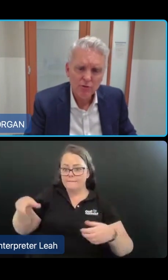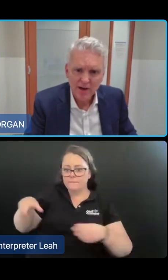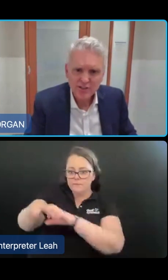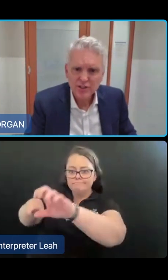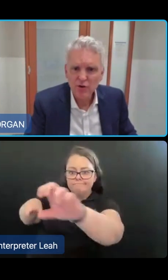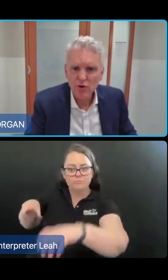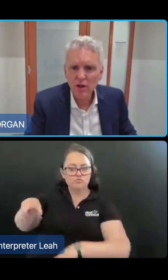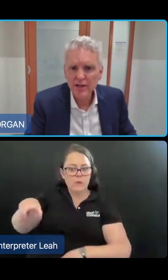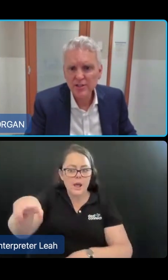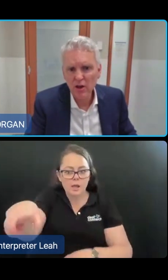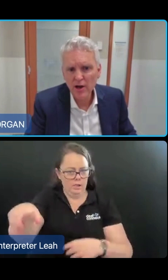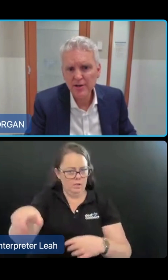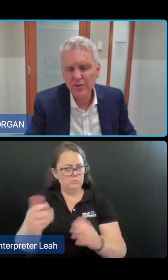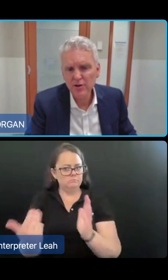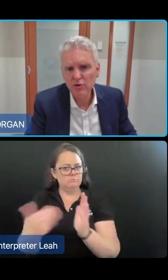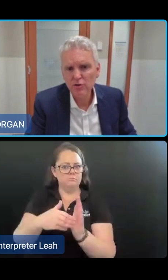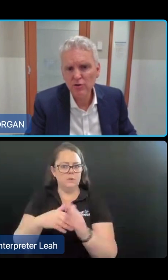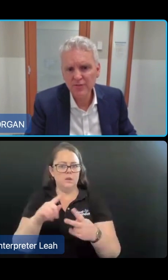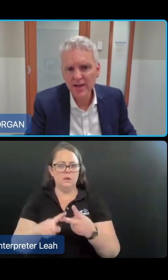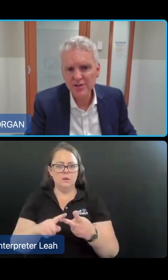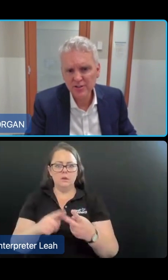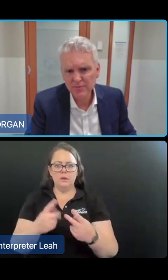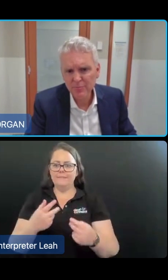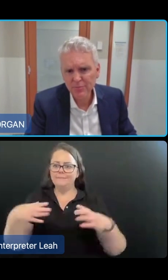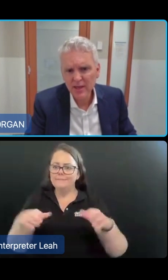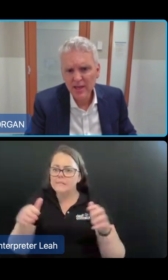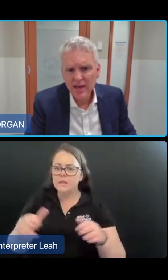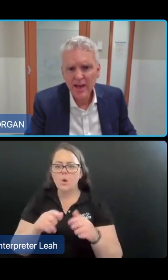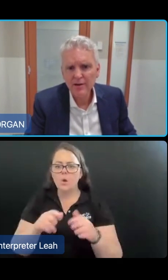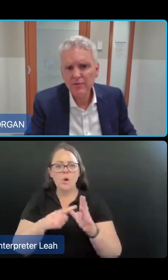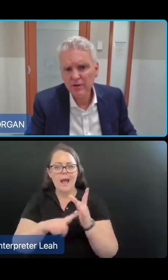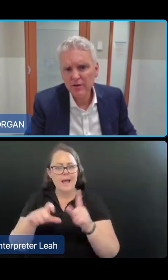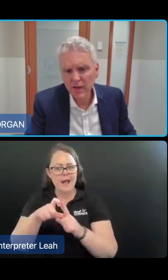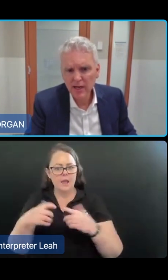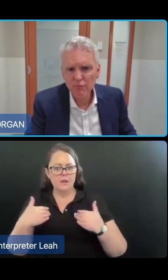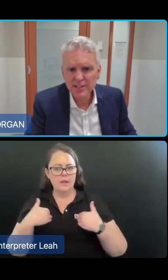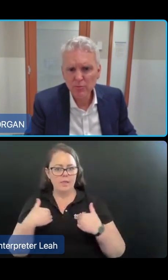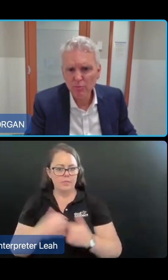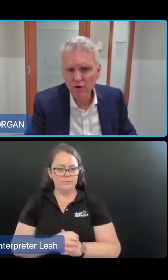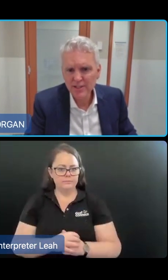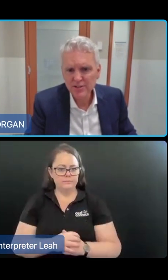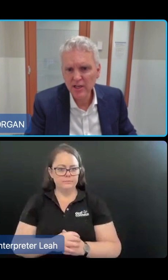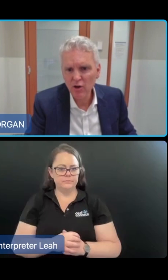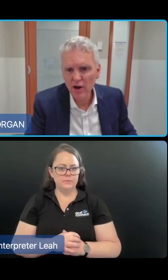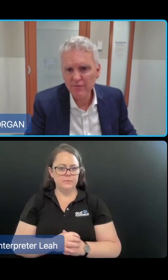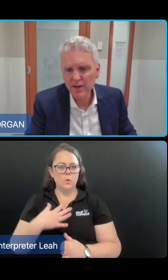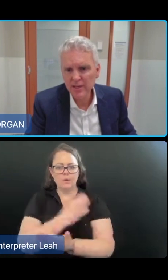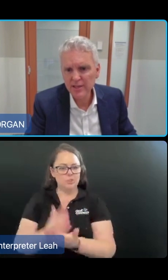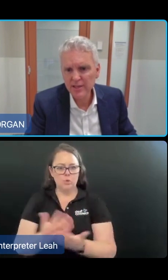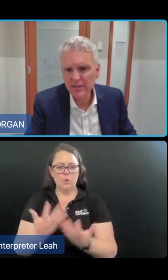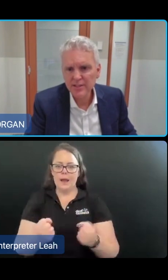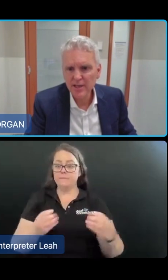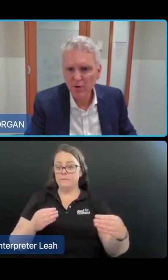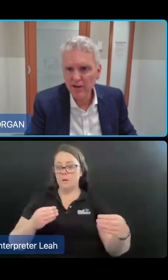There would be budgets for all clients aligned to the new new classifications and reasonable prices and client